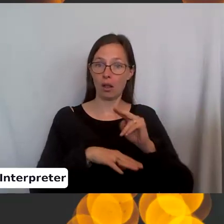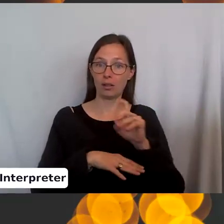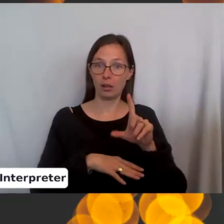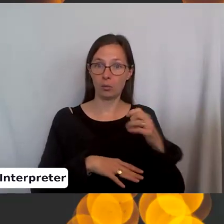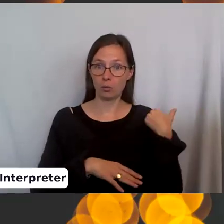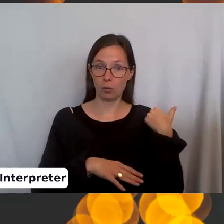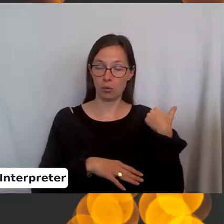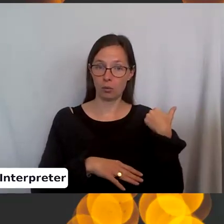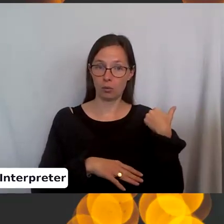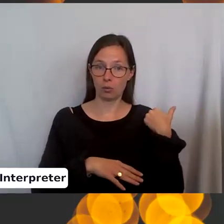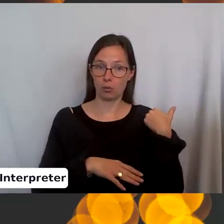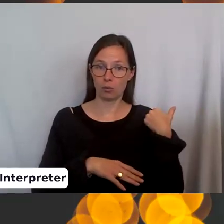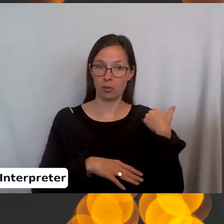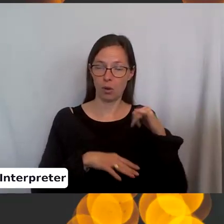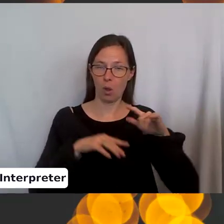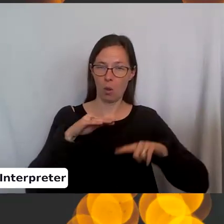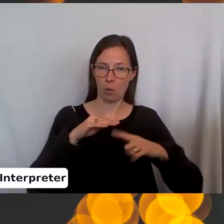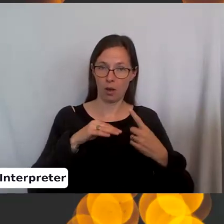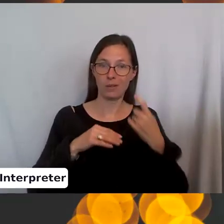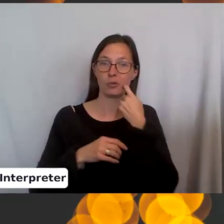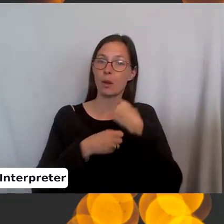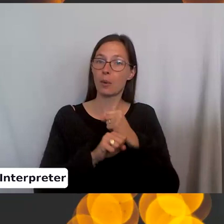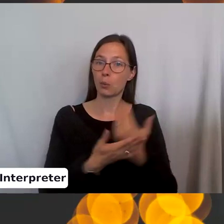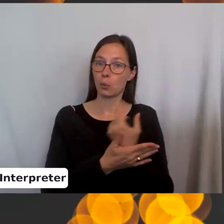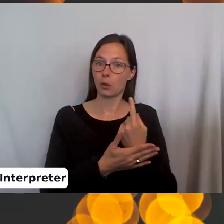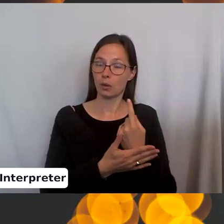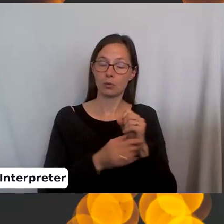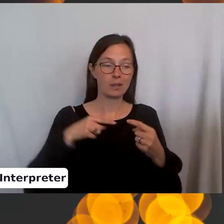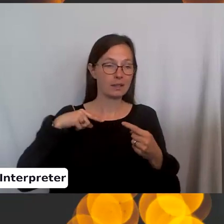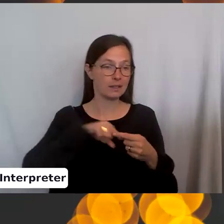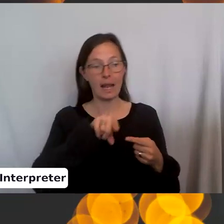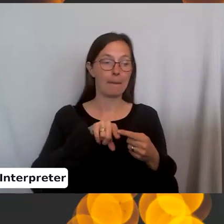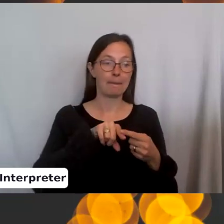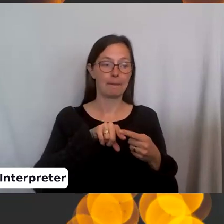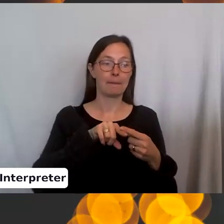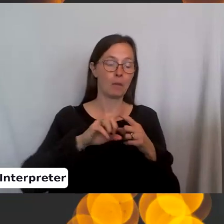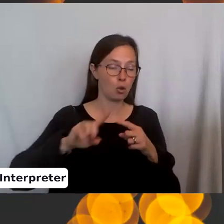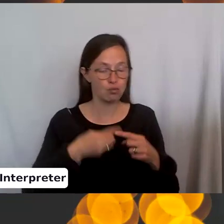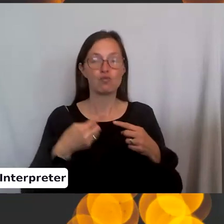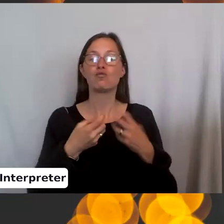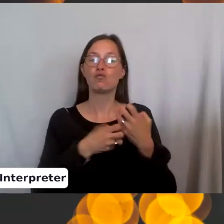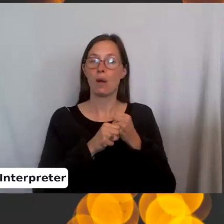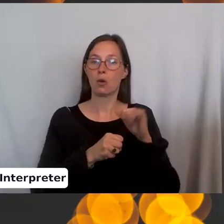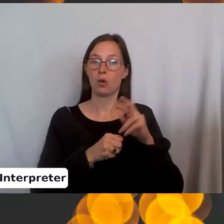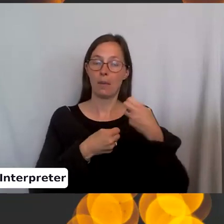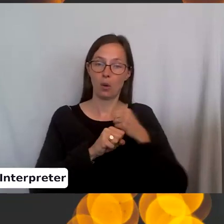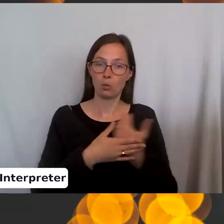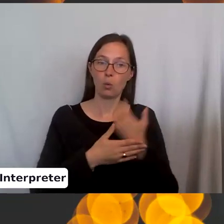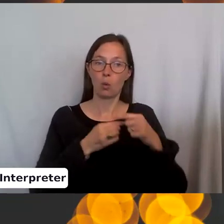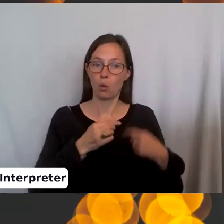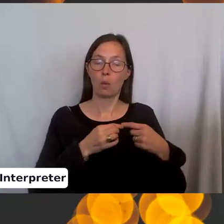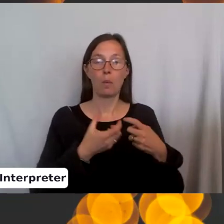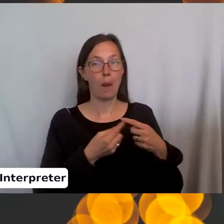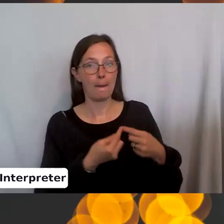this lower one, and then you made a new one. So you're stabbing it, grabbing the yarn, making a new loop, pulling that loop through